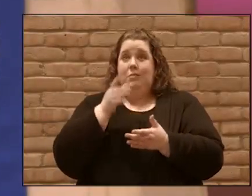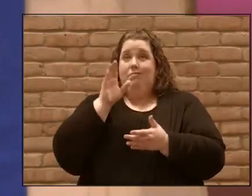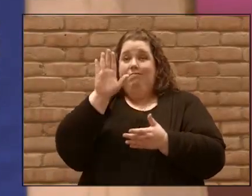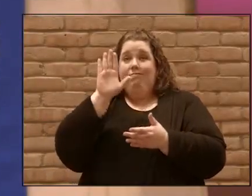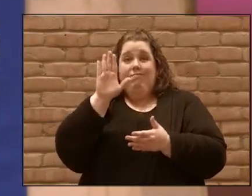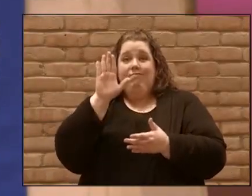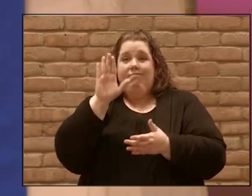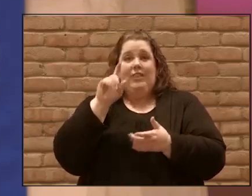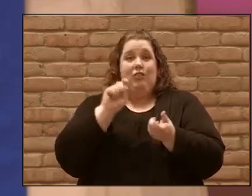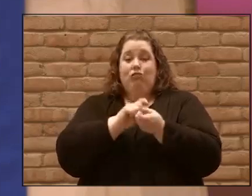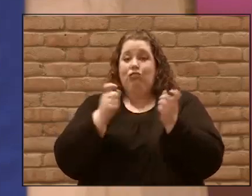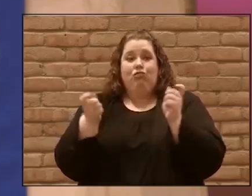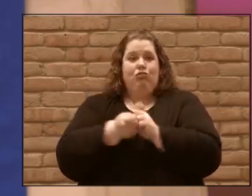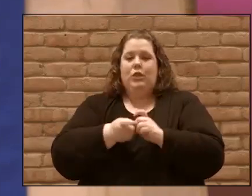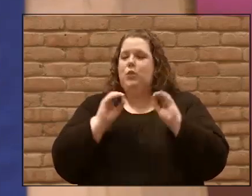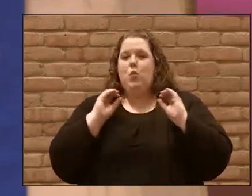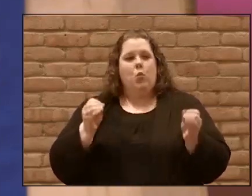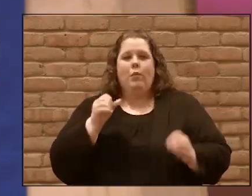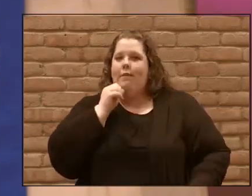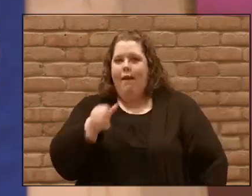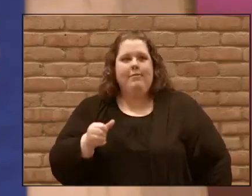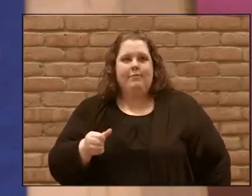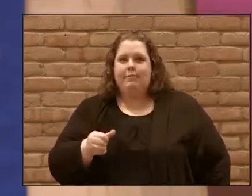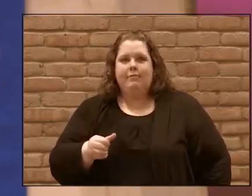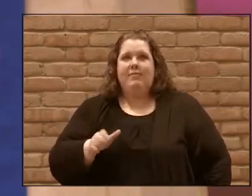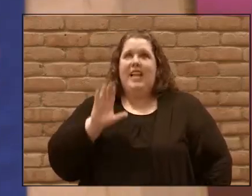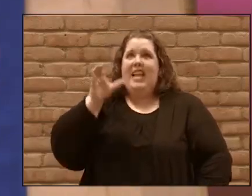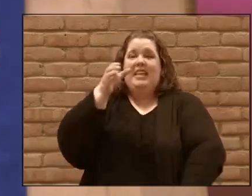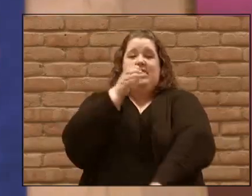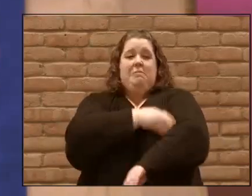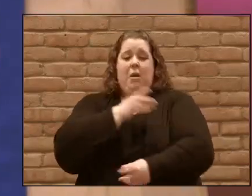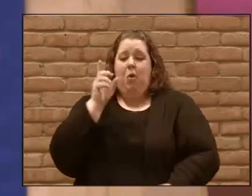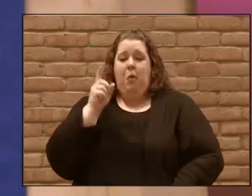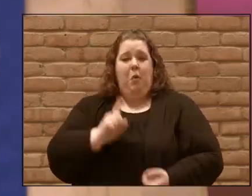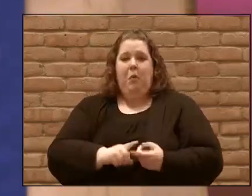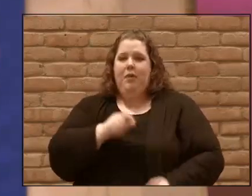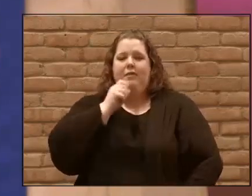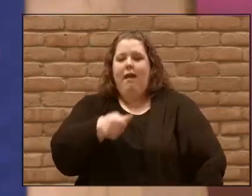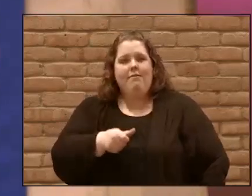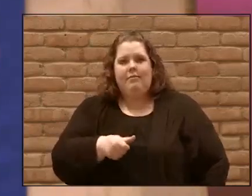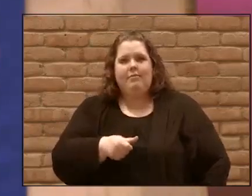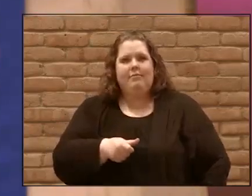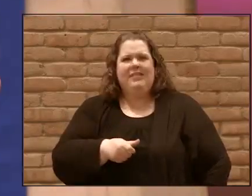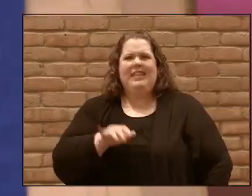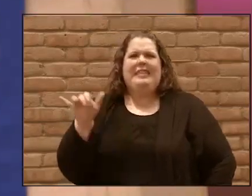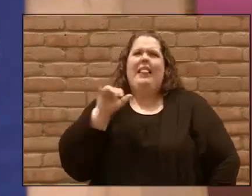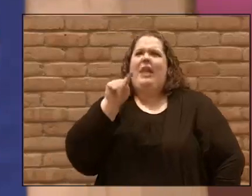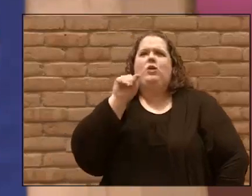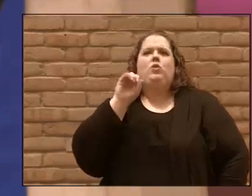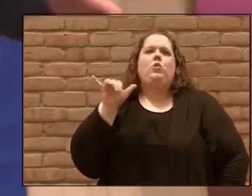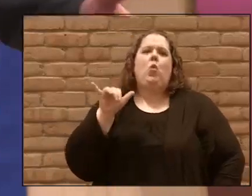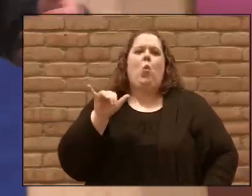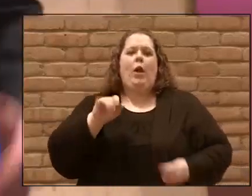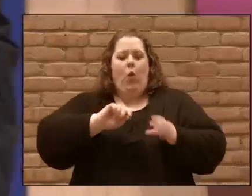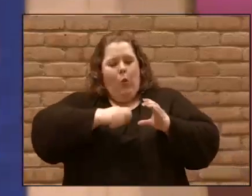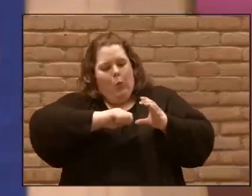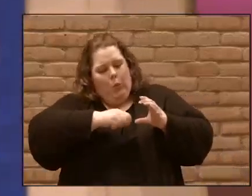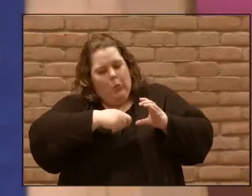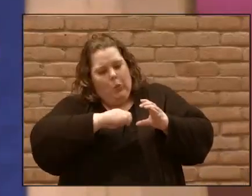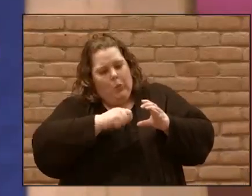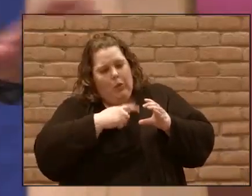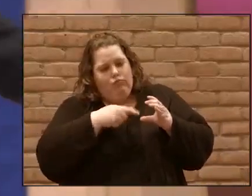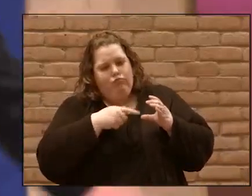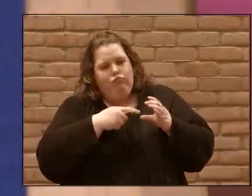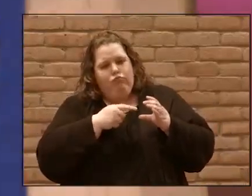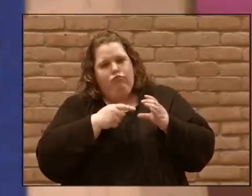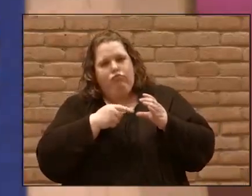his power has not diminished Jesus is not like one of those little wind up toys that you wind up and you you go and as it goes further it loses its